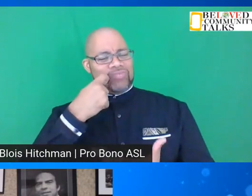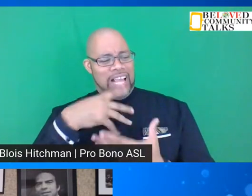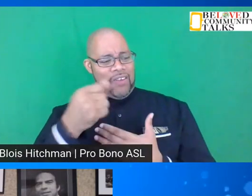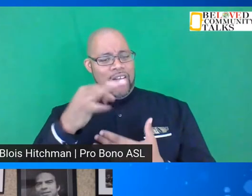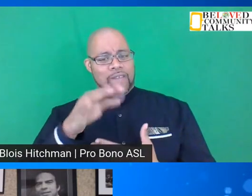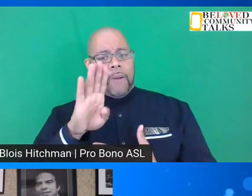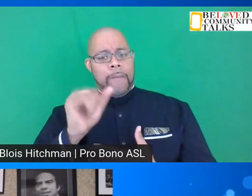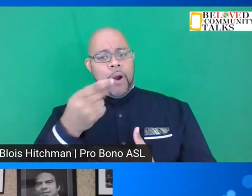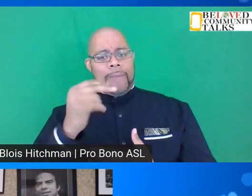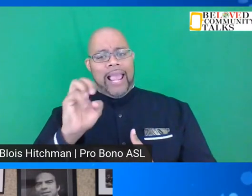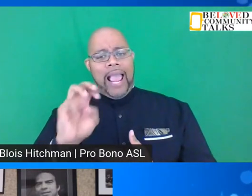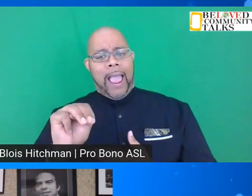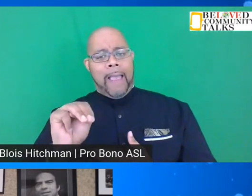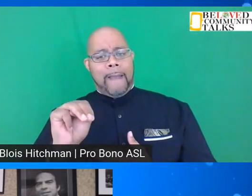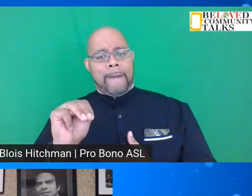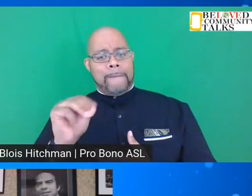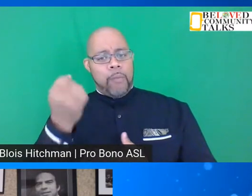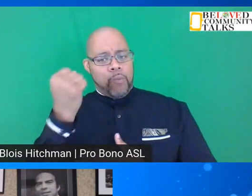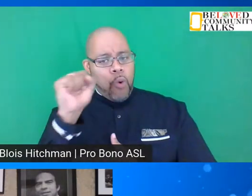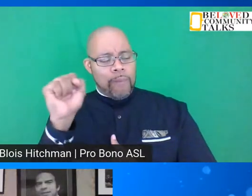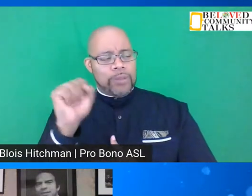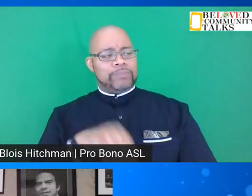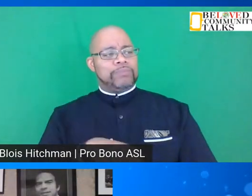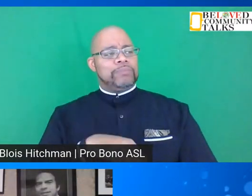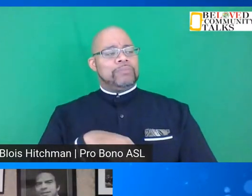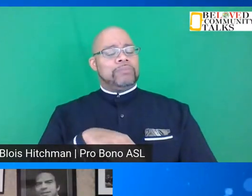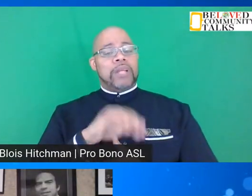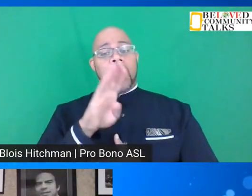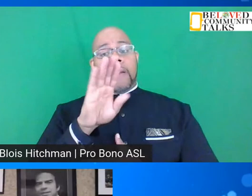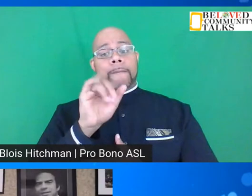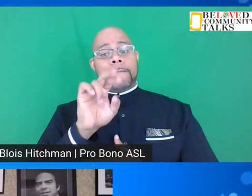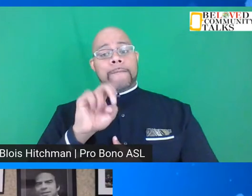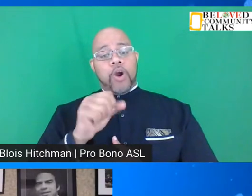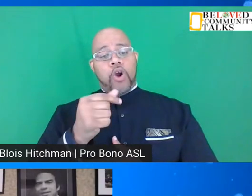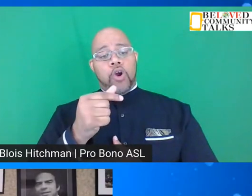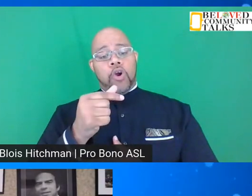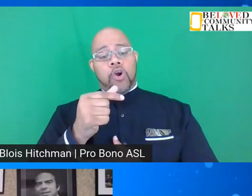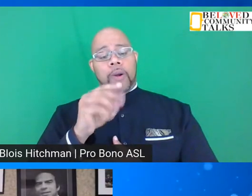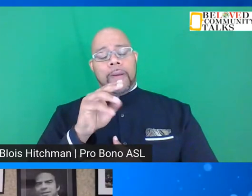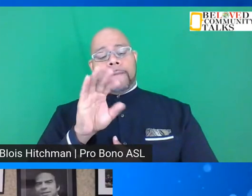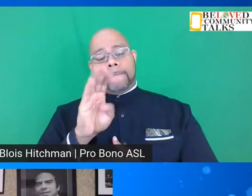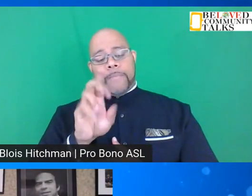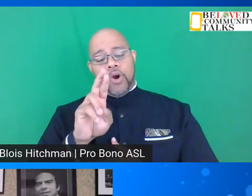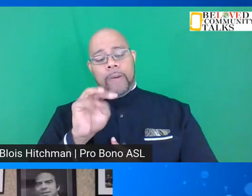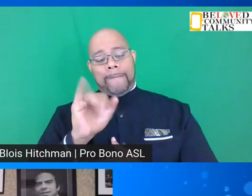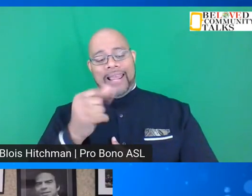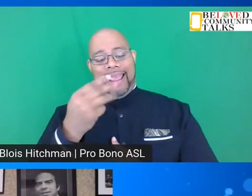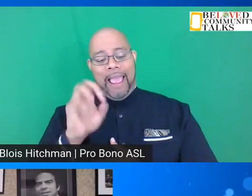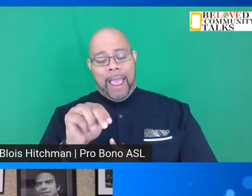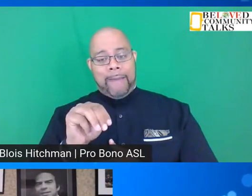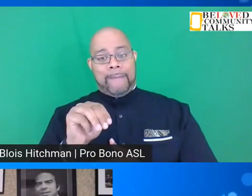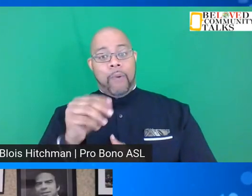Birmingham movement. Well, the Birmingham movement, almost everybody but me got arrested.